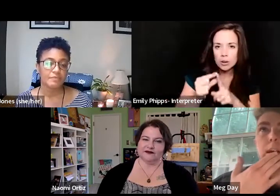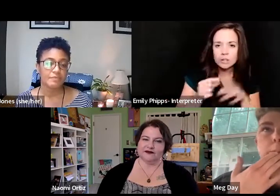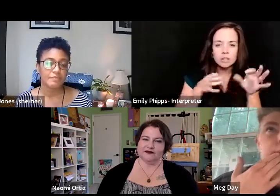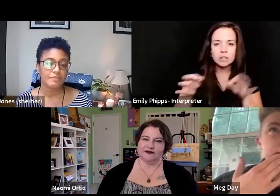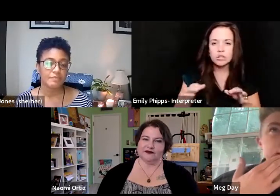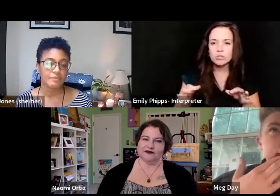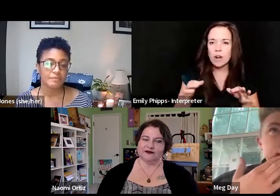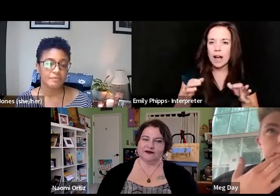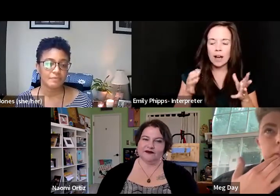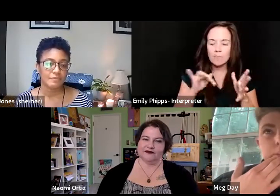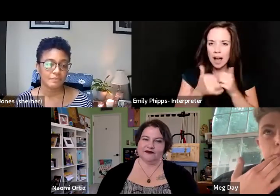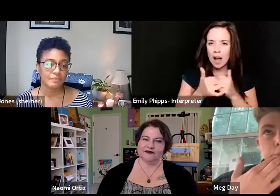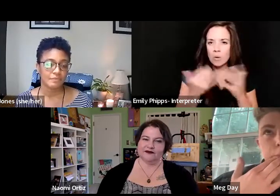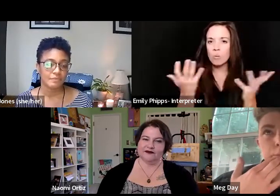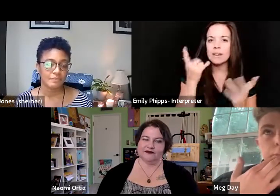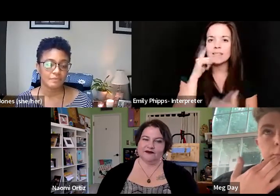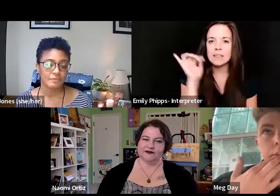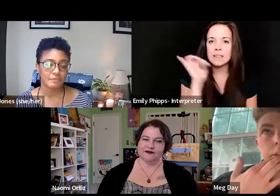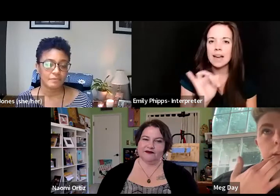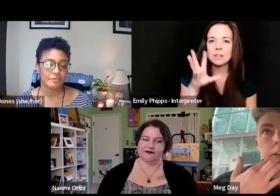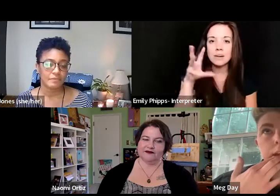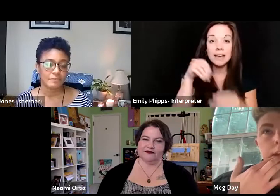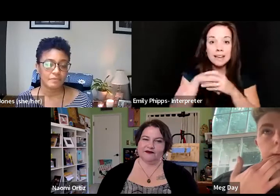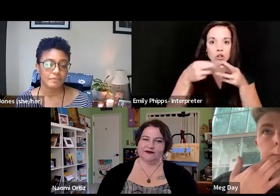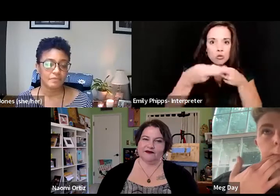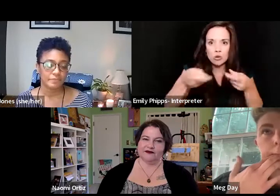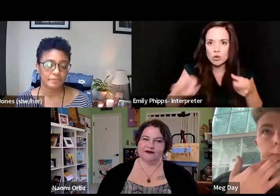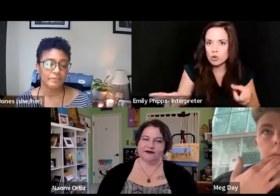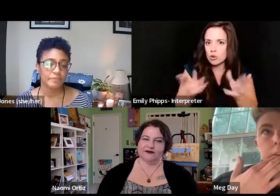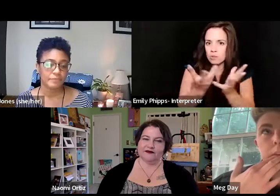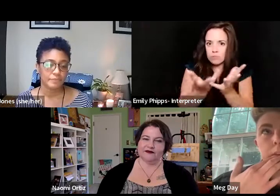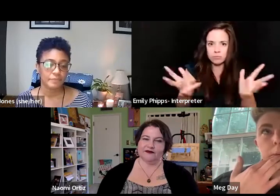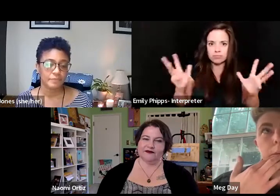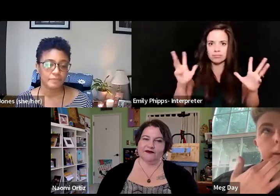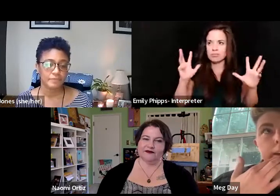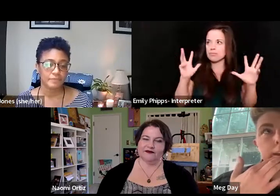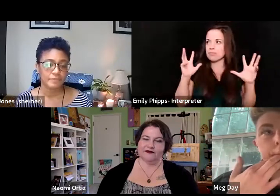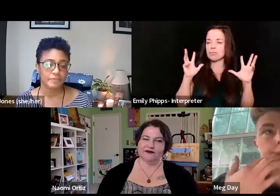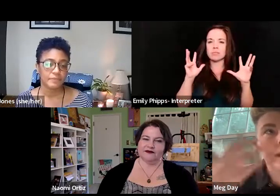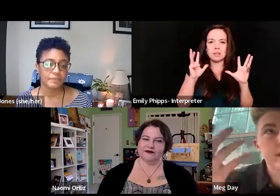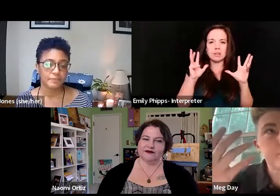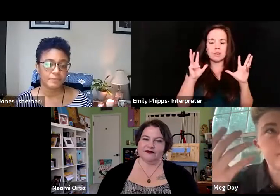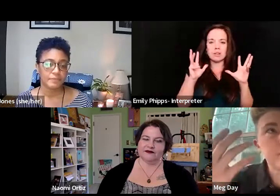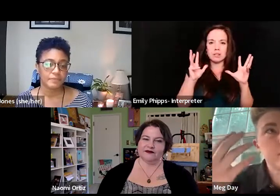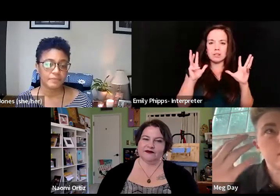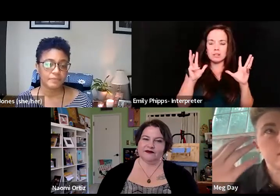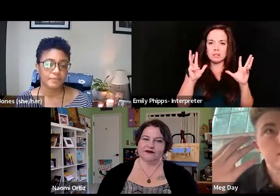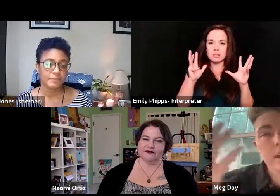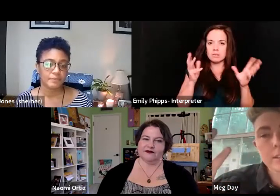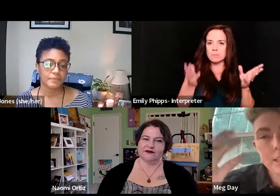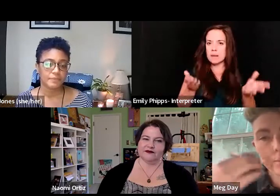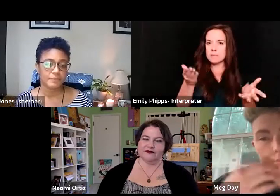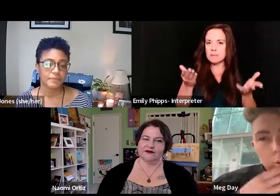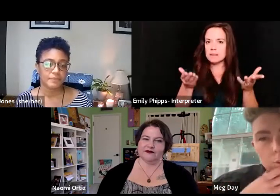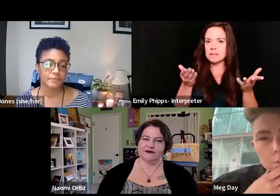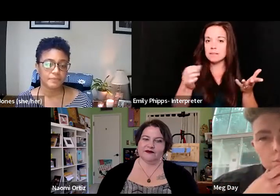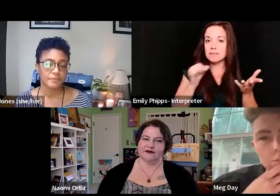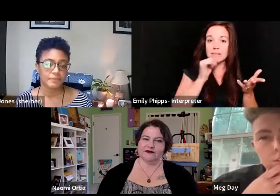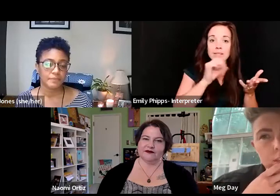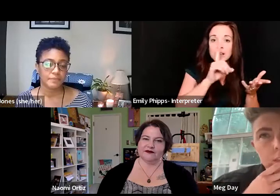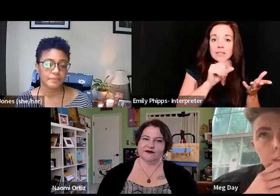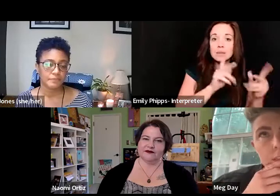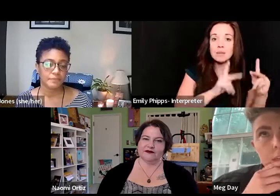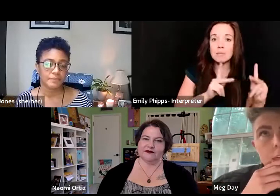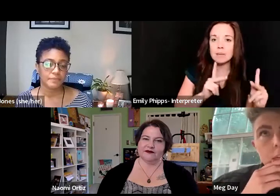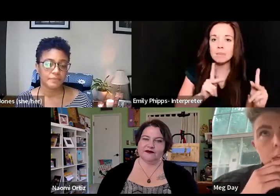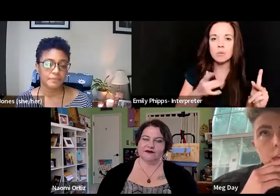um, what it's like to be in a room, um, where perhaps non-disabled folks would